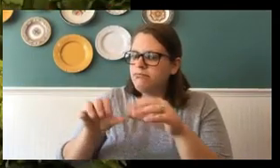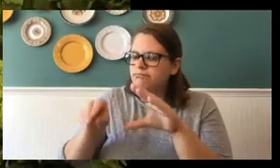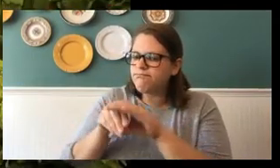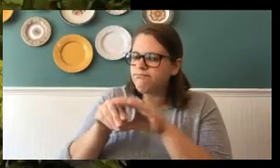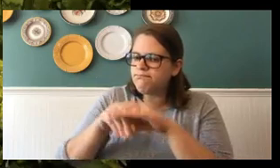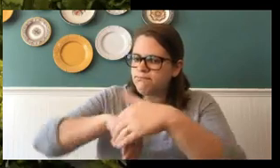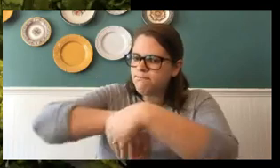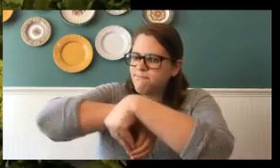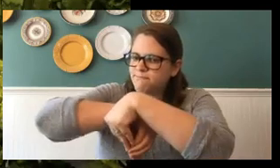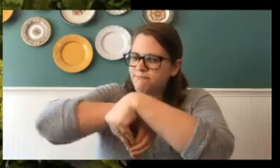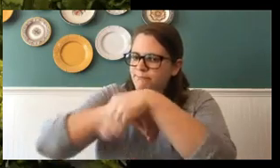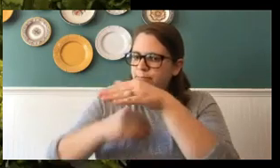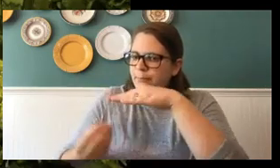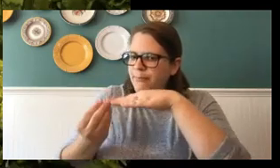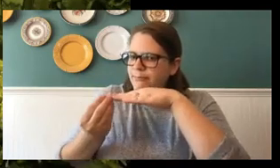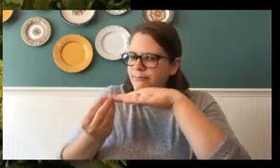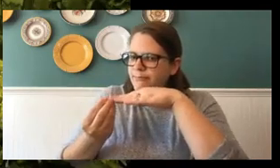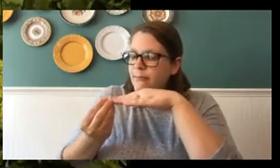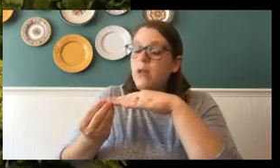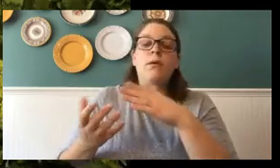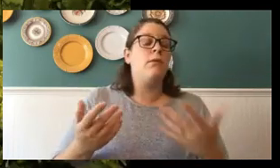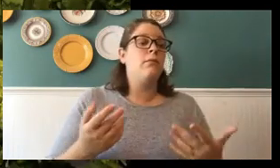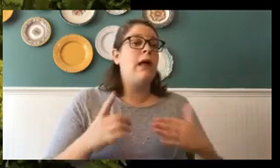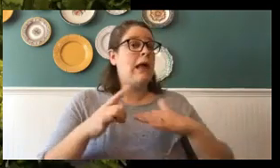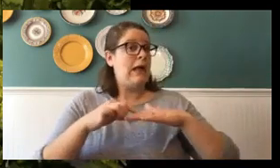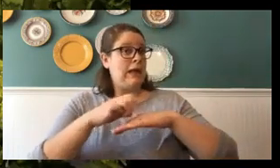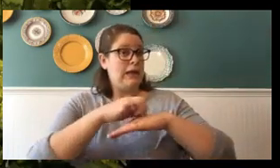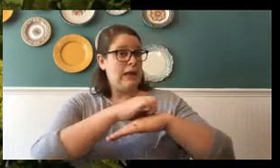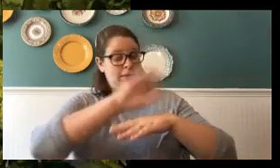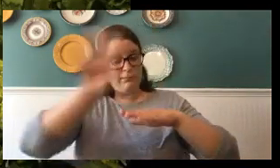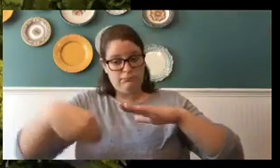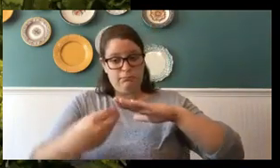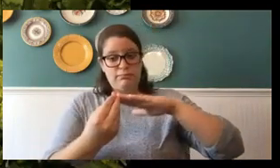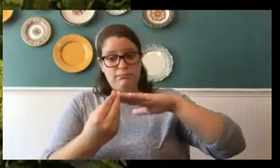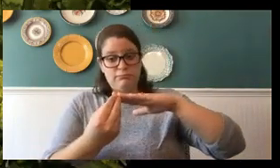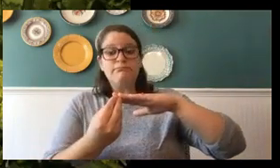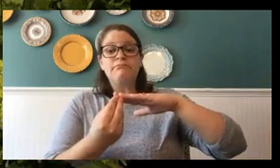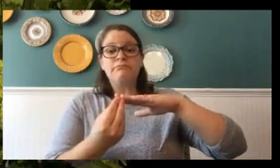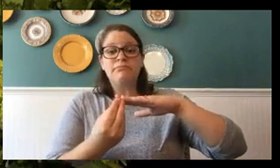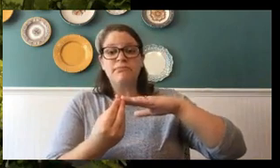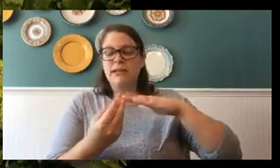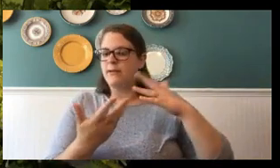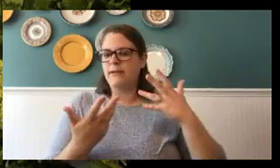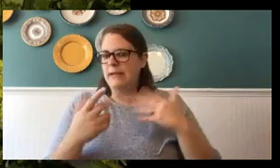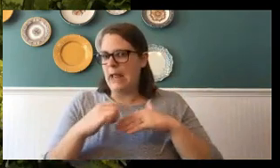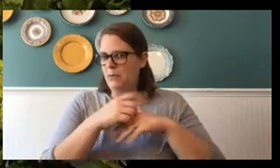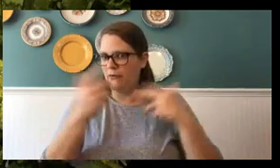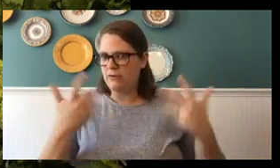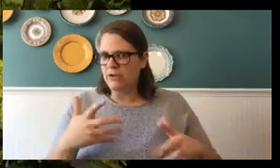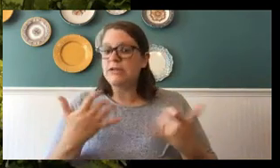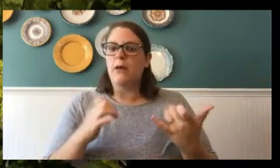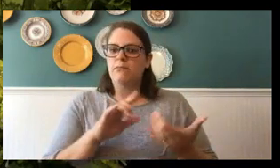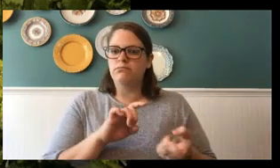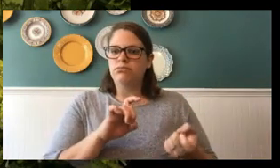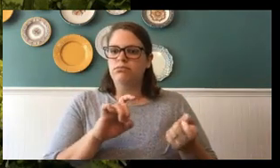question. Well, once the caterpillar goes into its chrysalis, that's the end of the caterpillar. That's when that super cool metamorphosis starts to take place. Now,